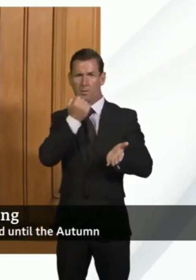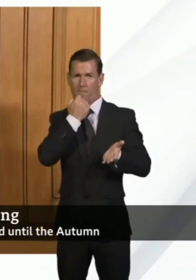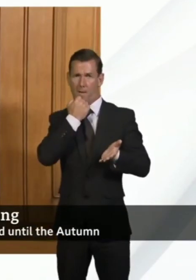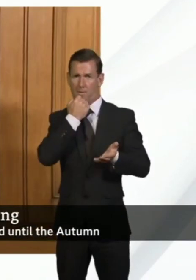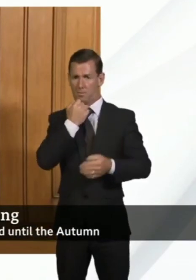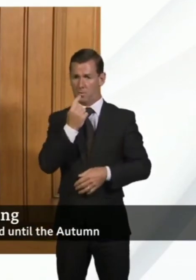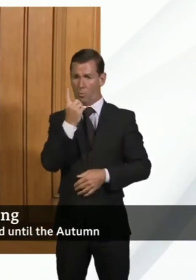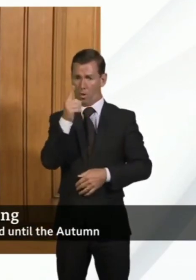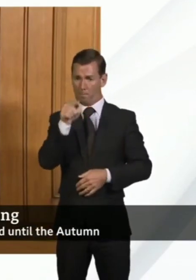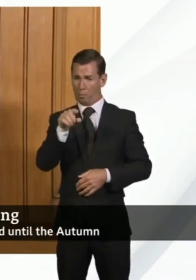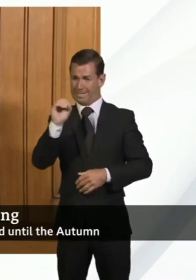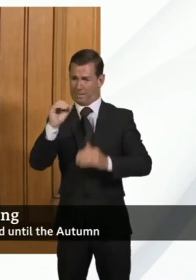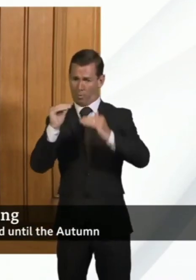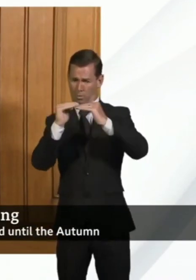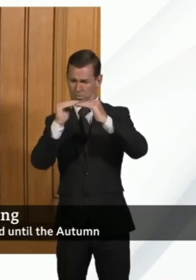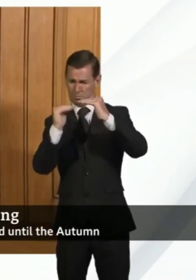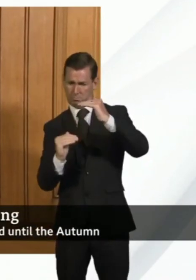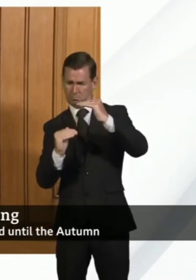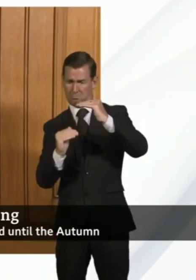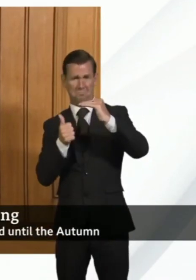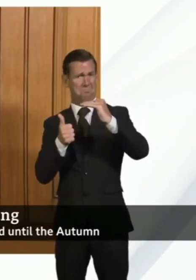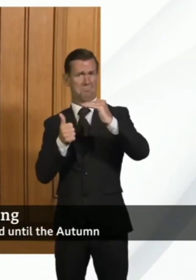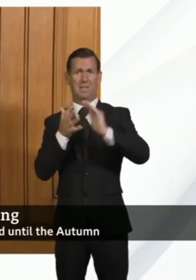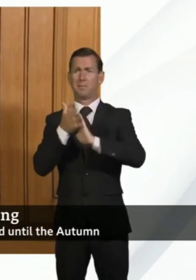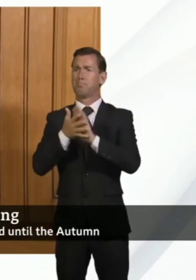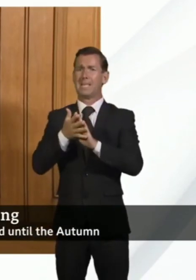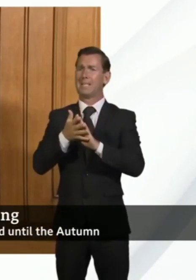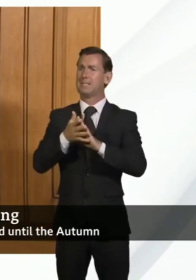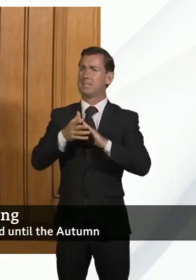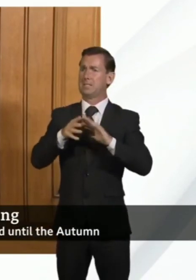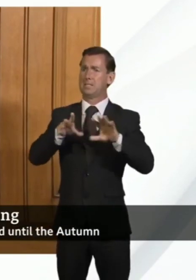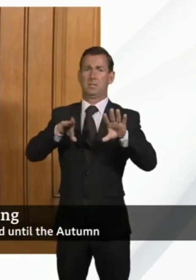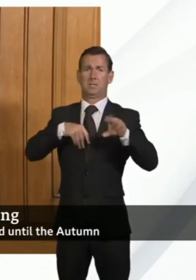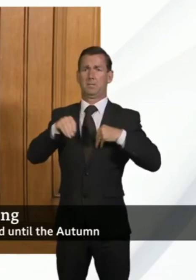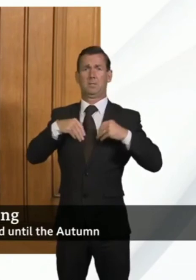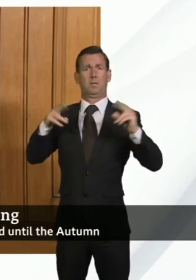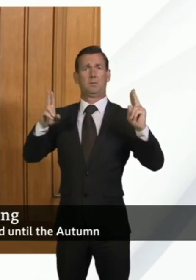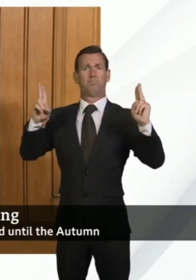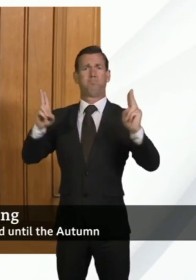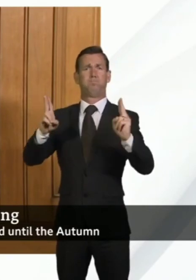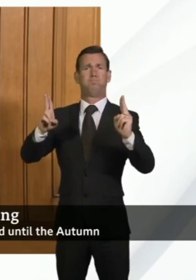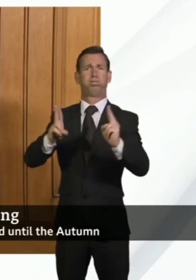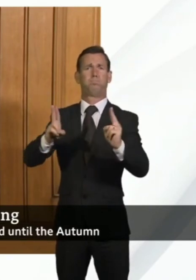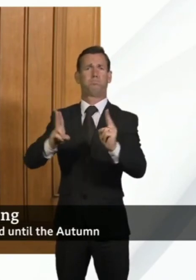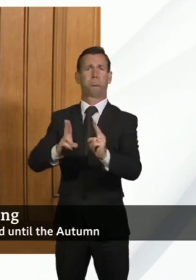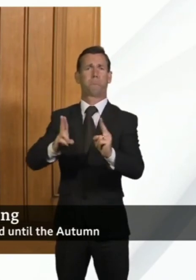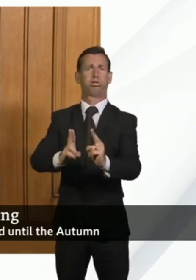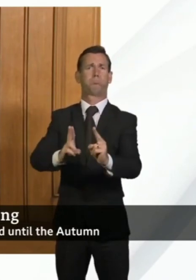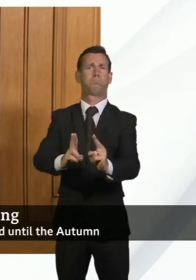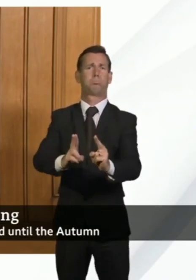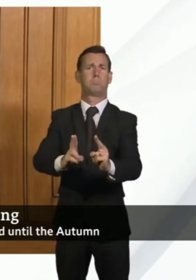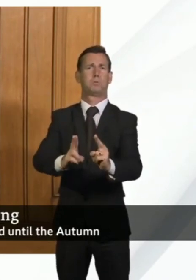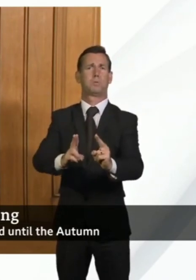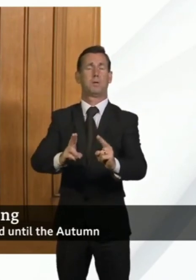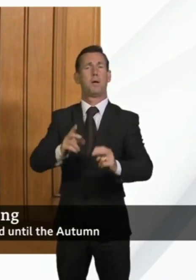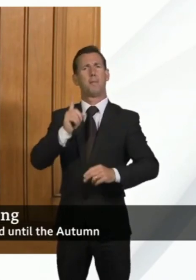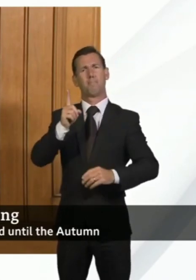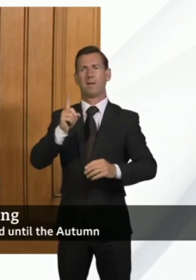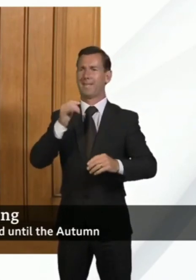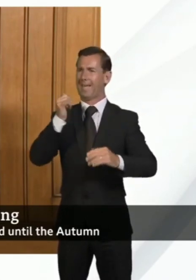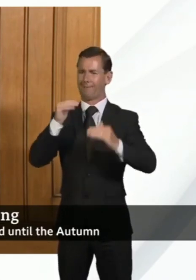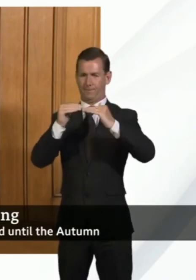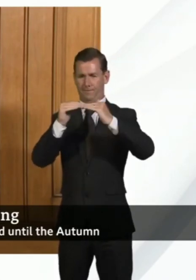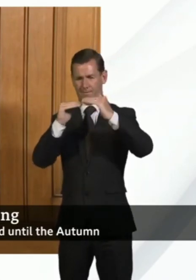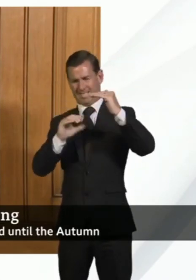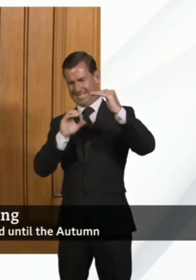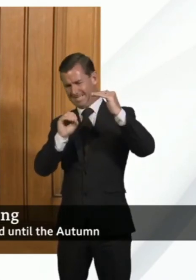below one it means that the amount of infection in the community is reducing it's simply that the lower it is the faster